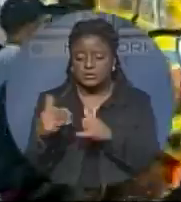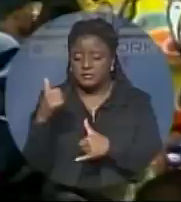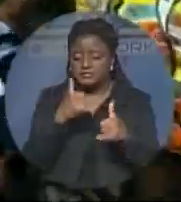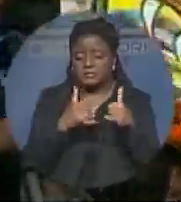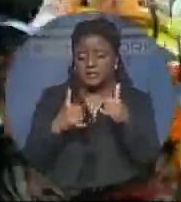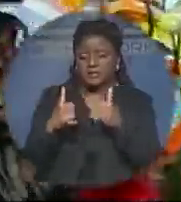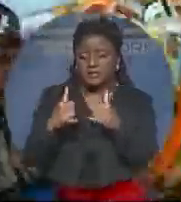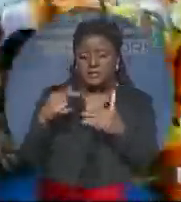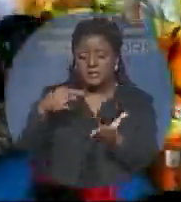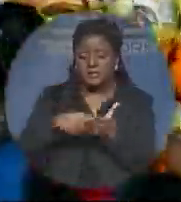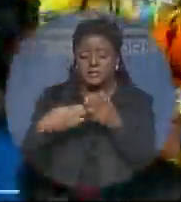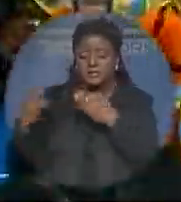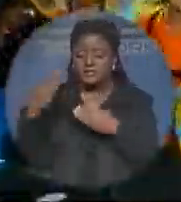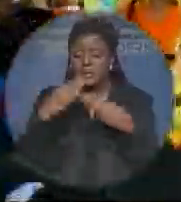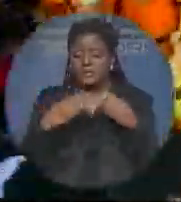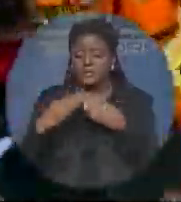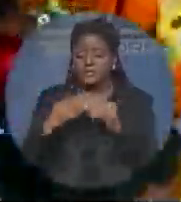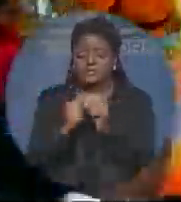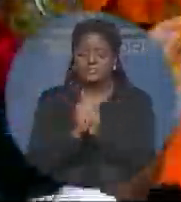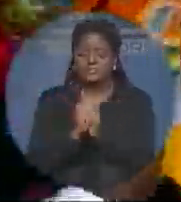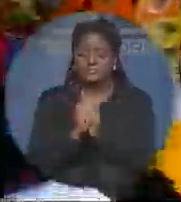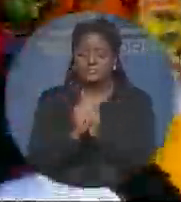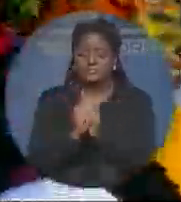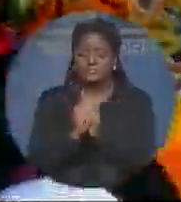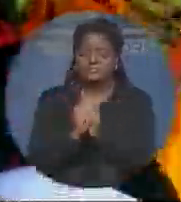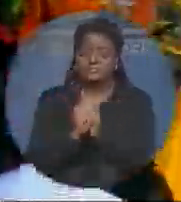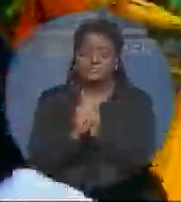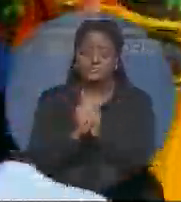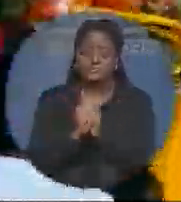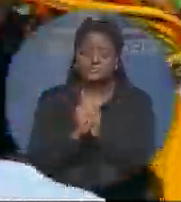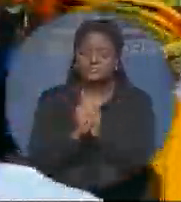you know. With your focus on the environment, I'm Giovanni Stewart, ZNS News.